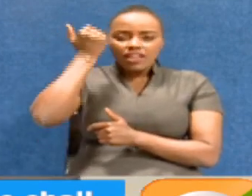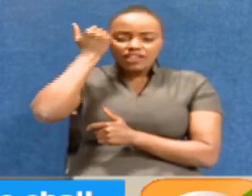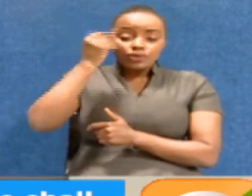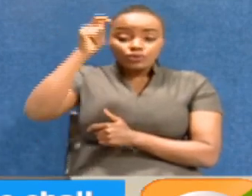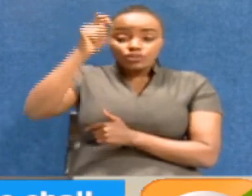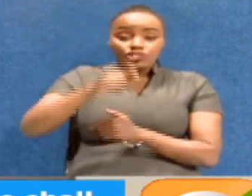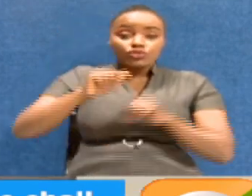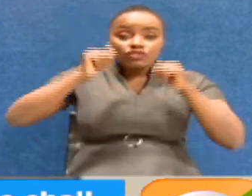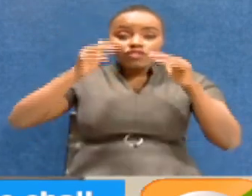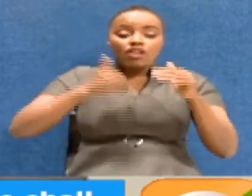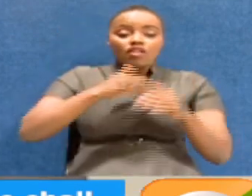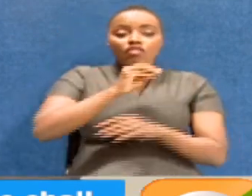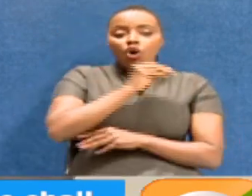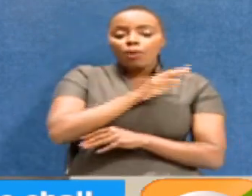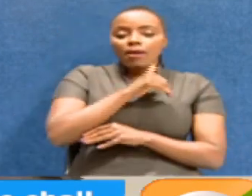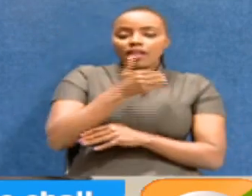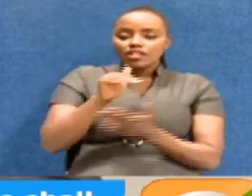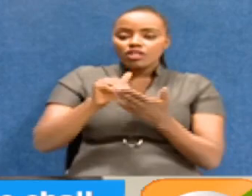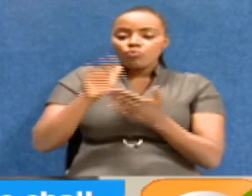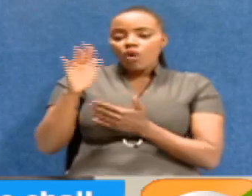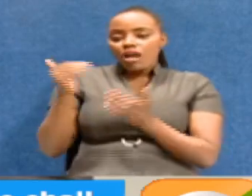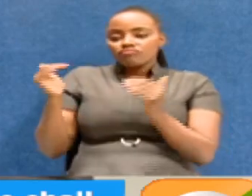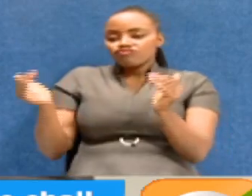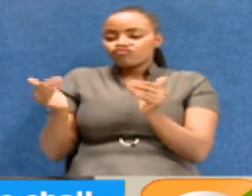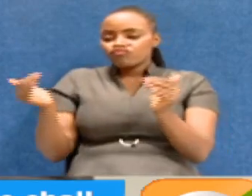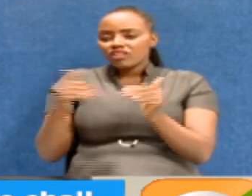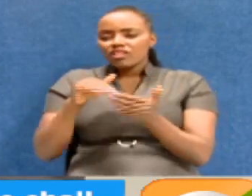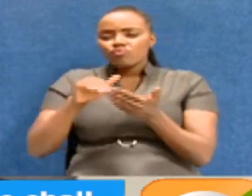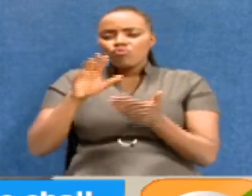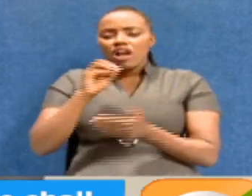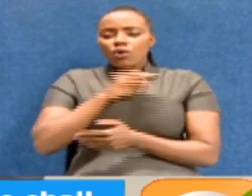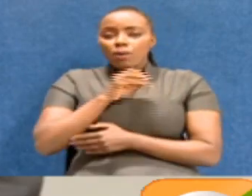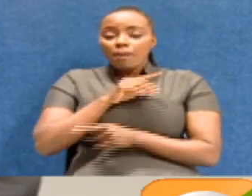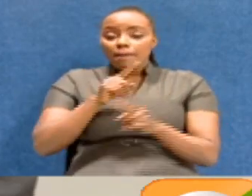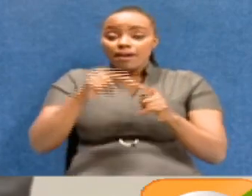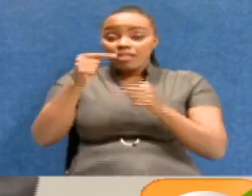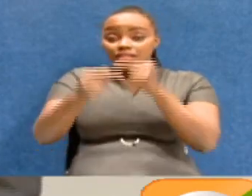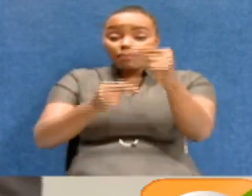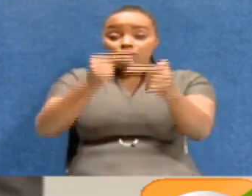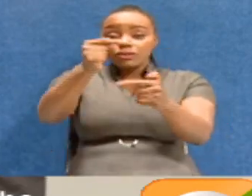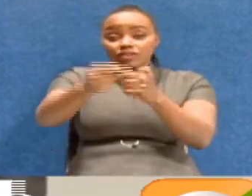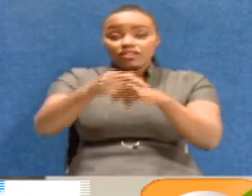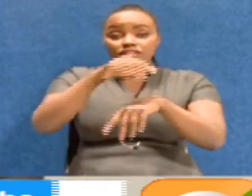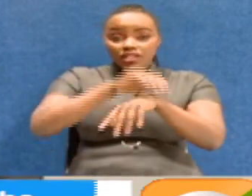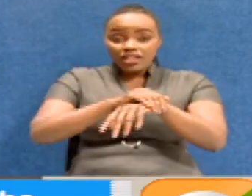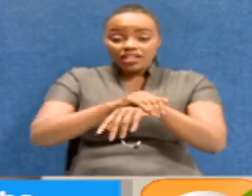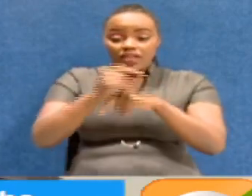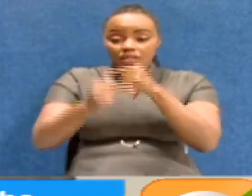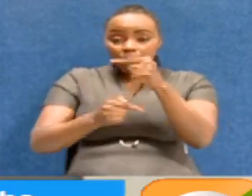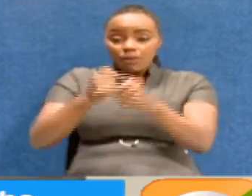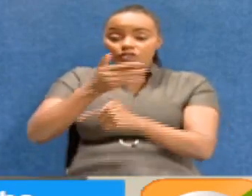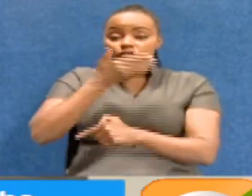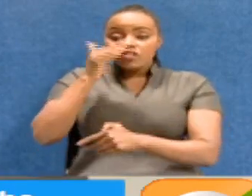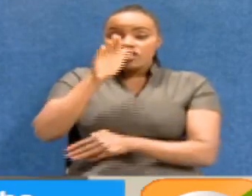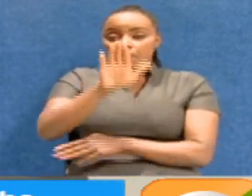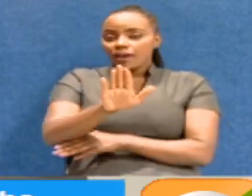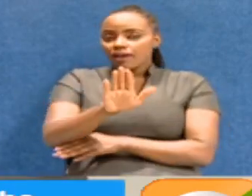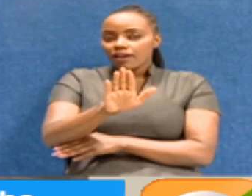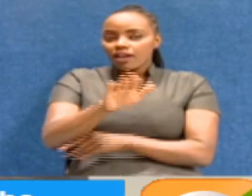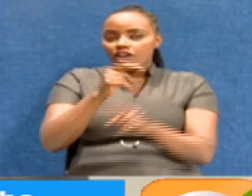complaints and compliments, probably more compliments than complaints. But the process of receiving and processing feedback